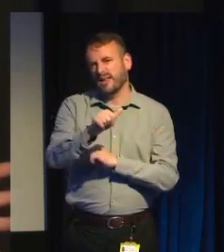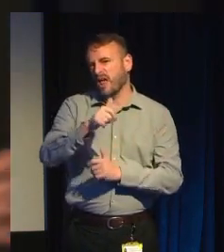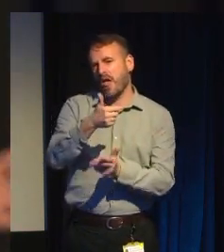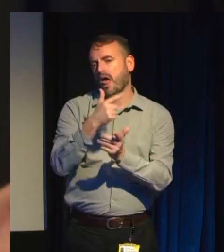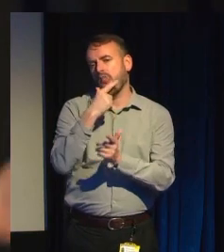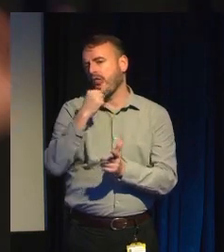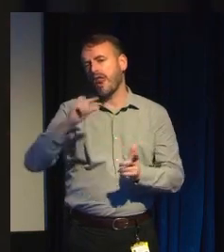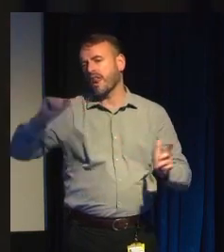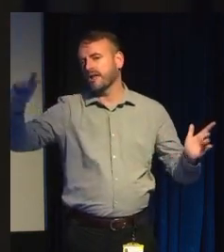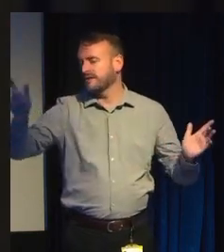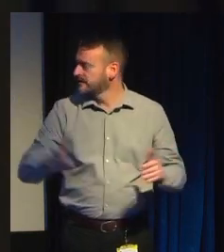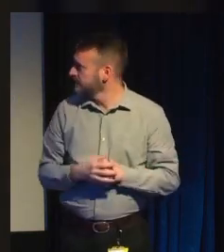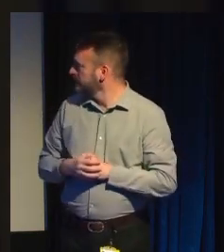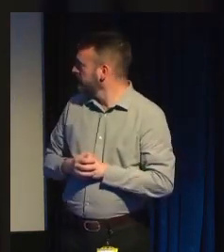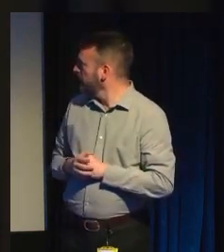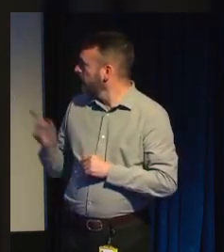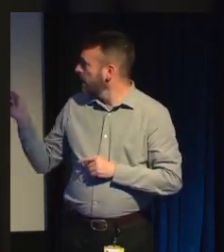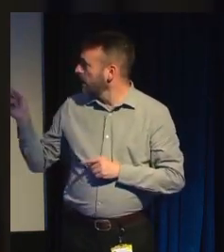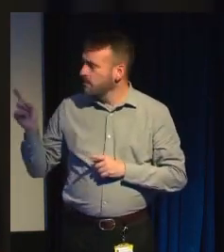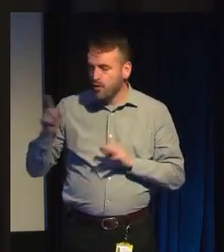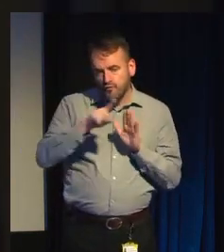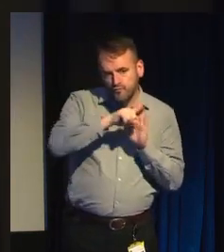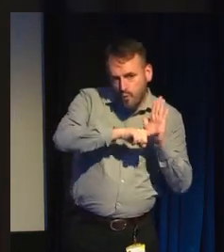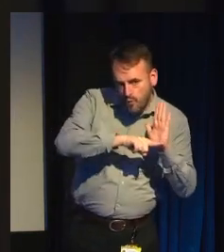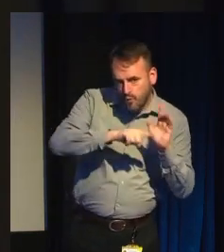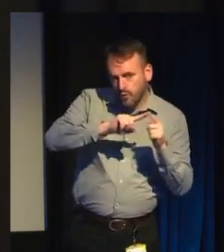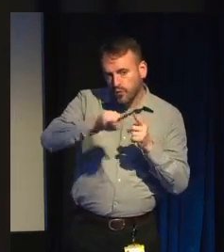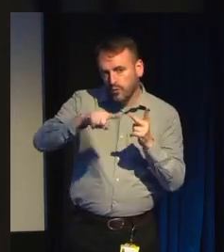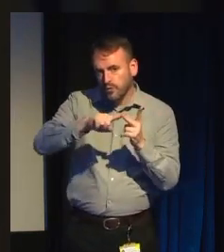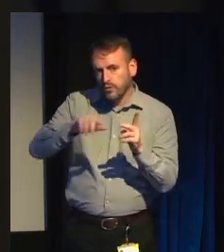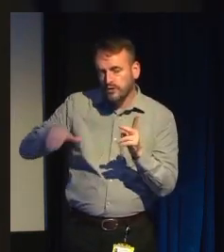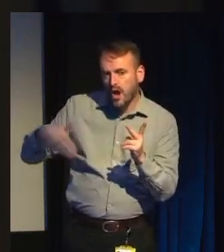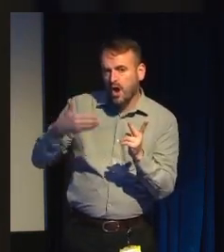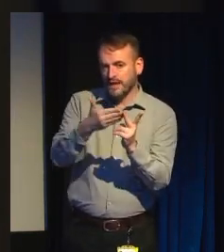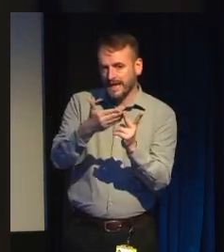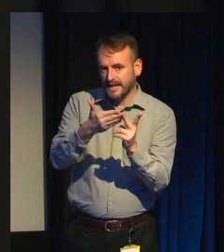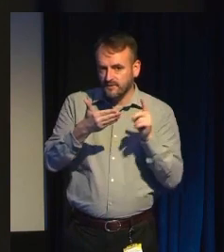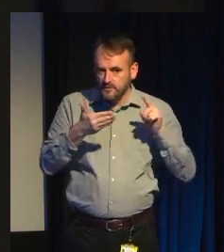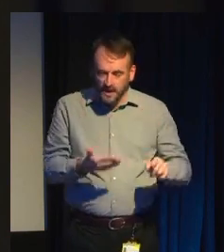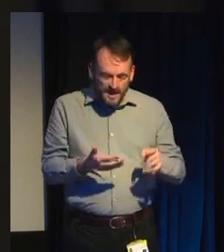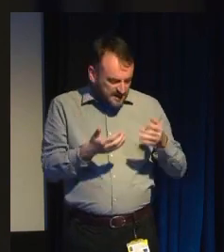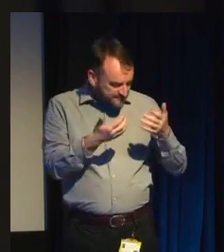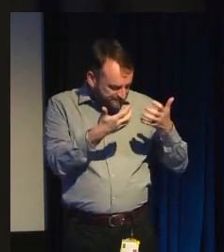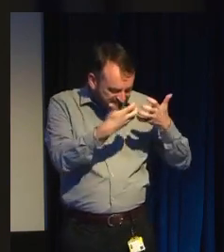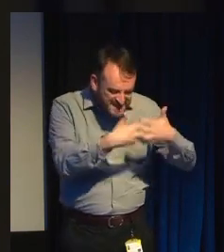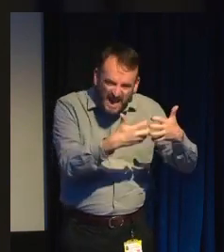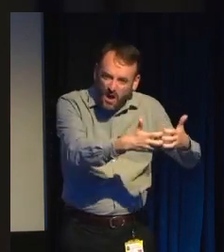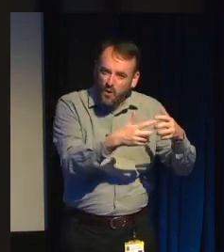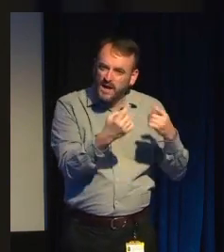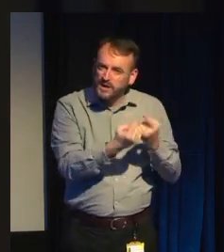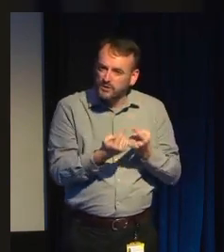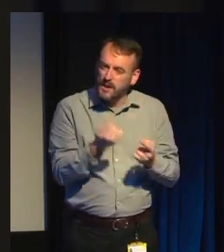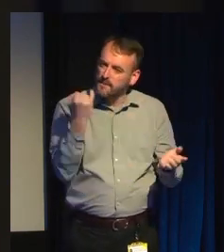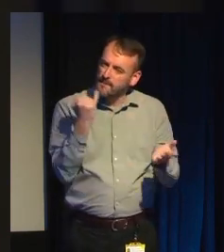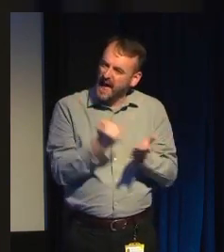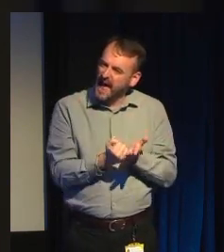That's good. But rules and objectives, the gamey sort of mechanical stuff, for some reason that's bad and I've thought about this and I can't work